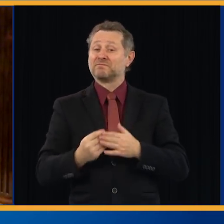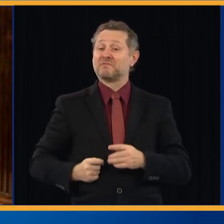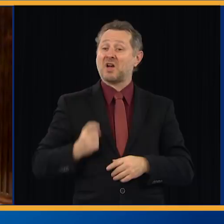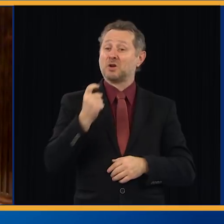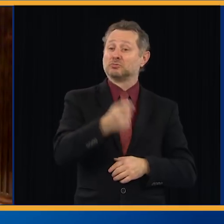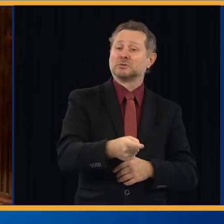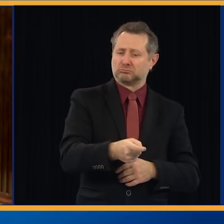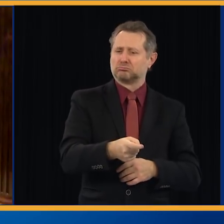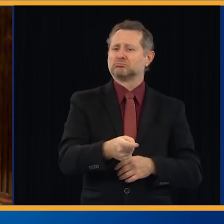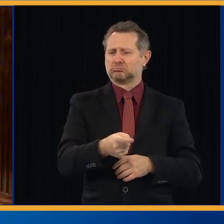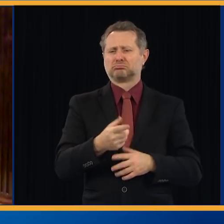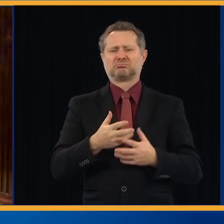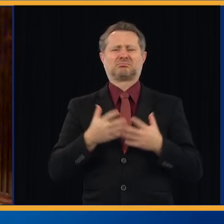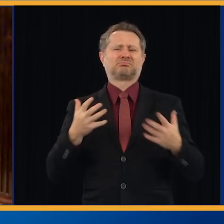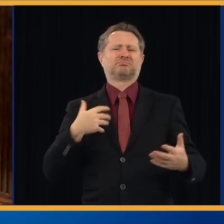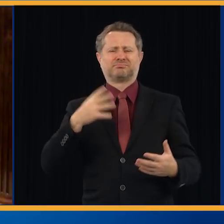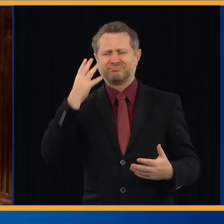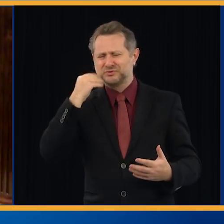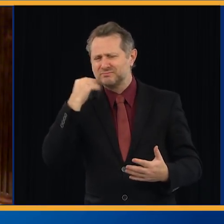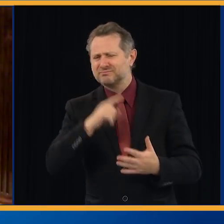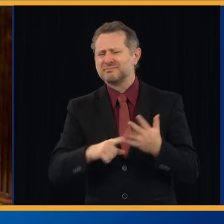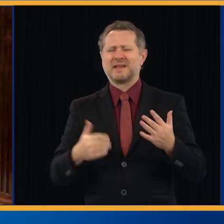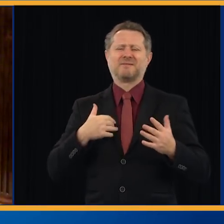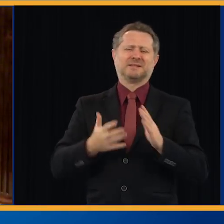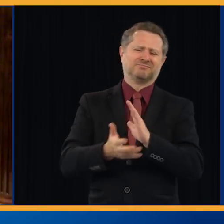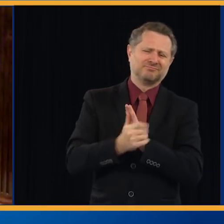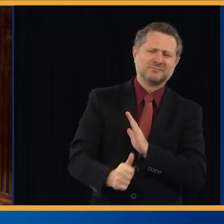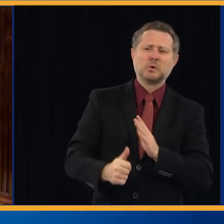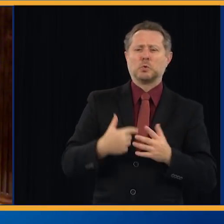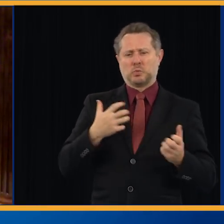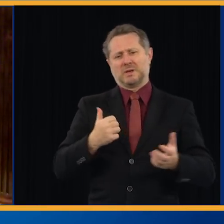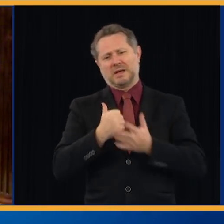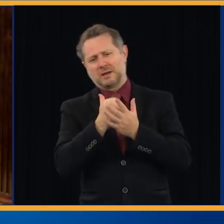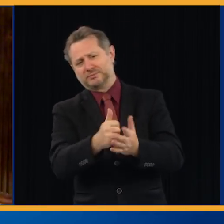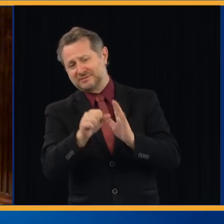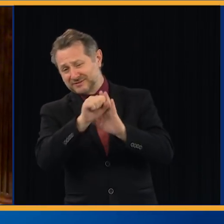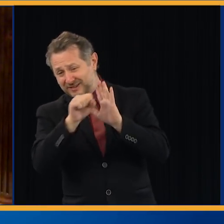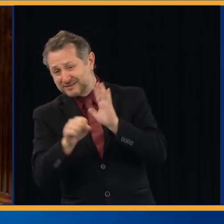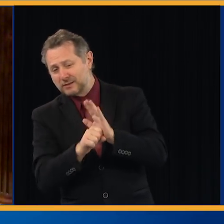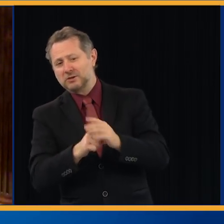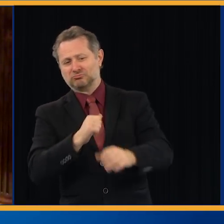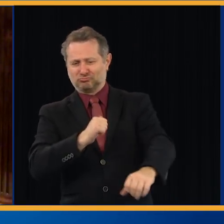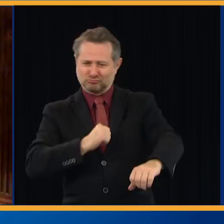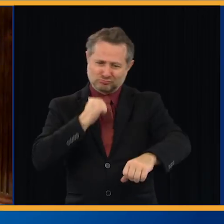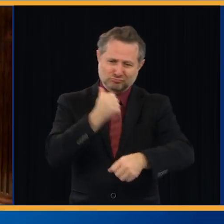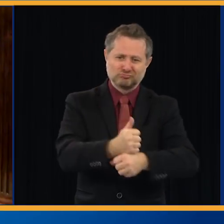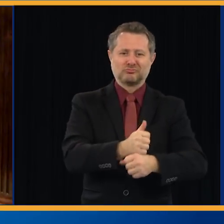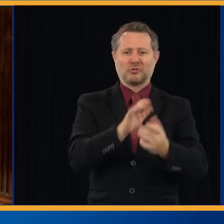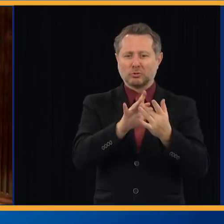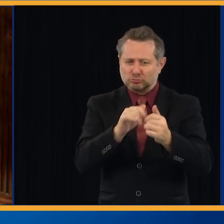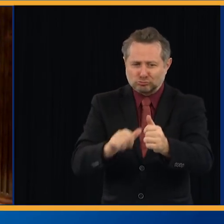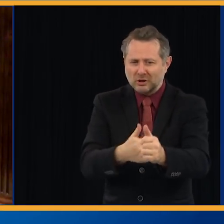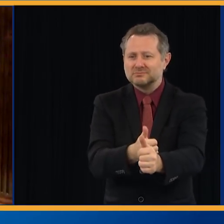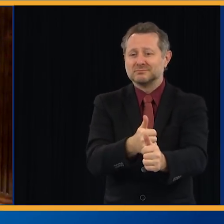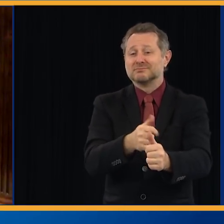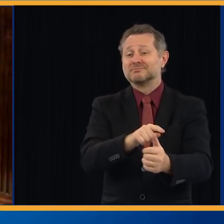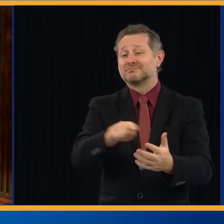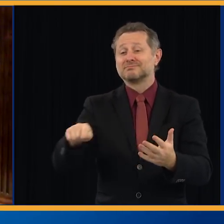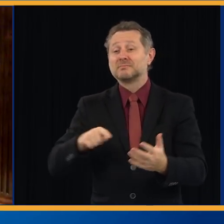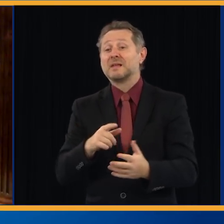in developing and implementing a contact tracing program. As Andrew said, the contact